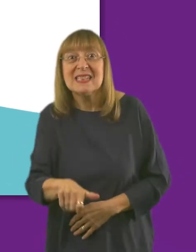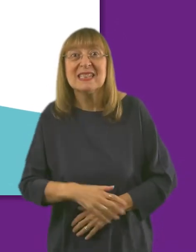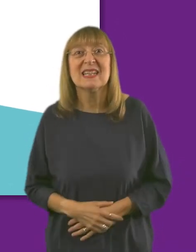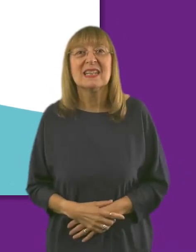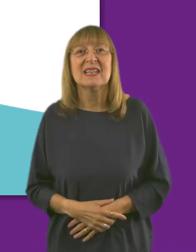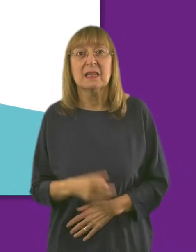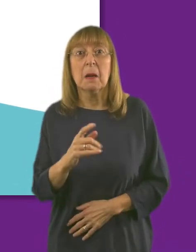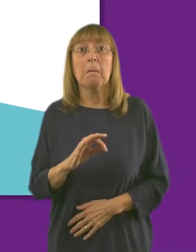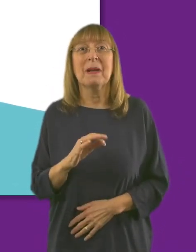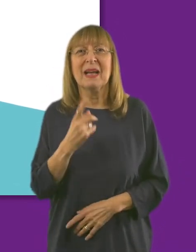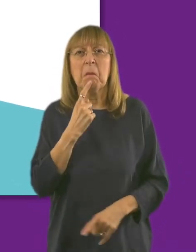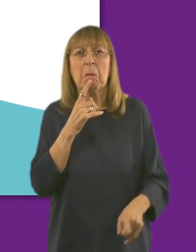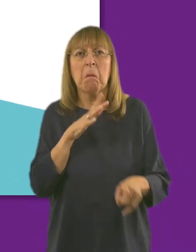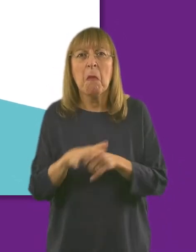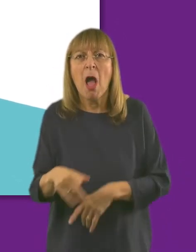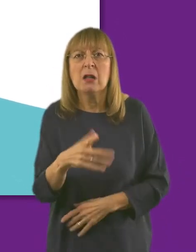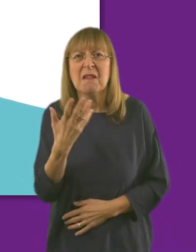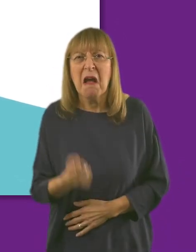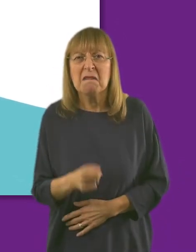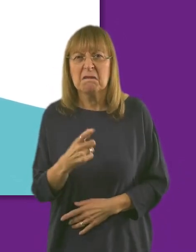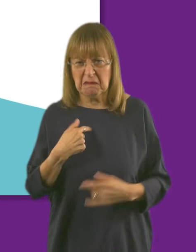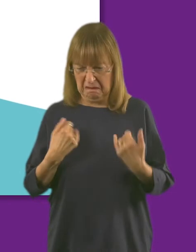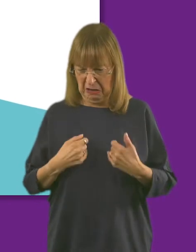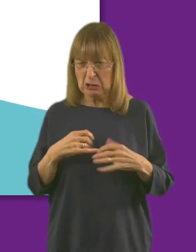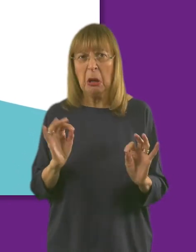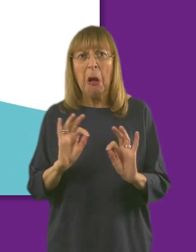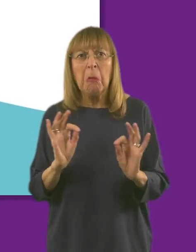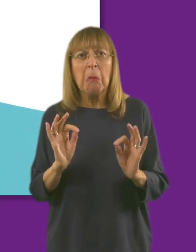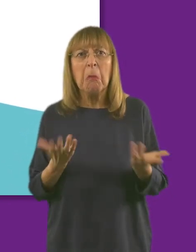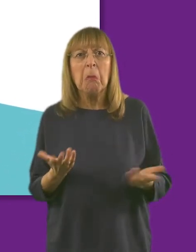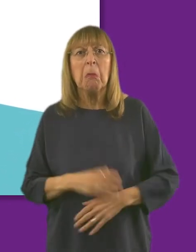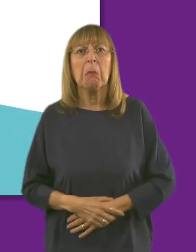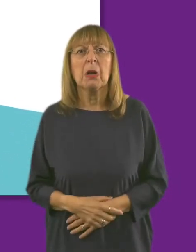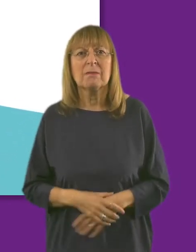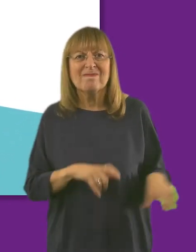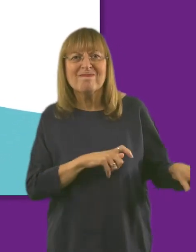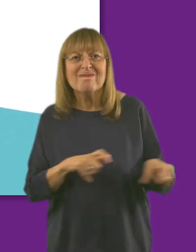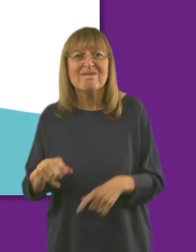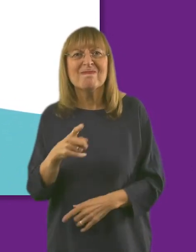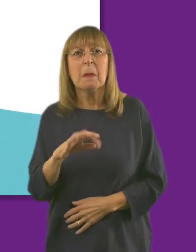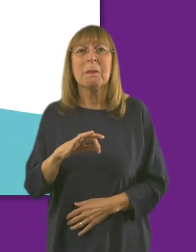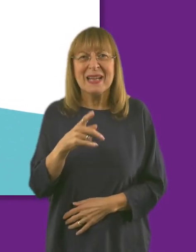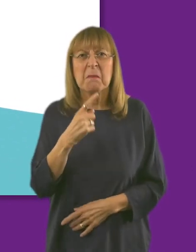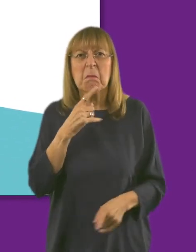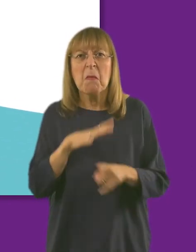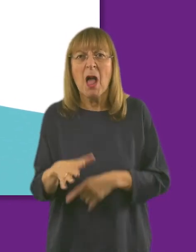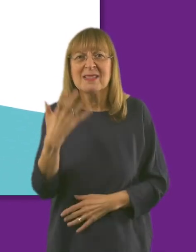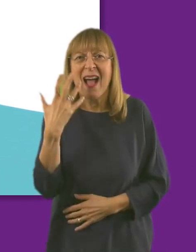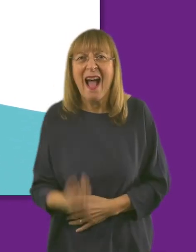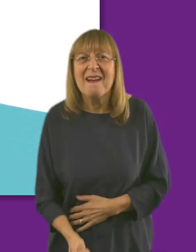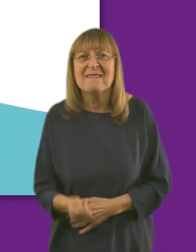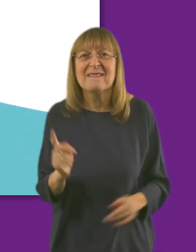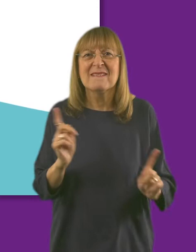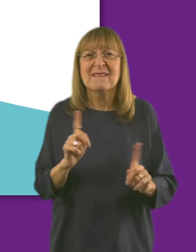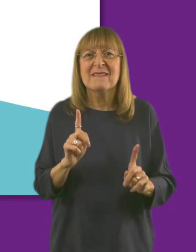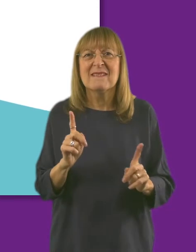blood, have you seen blood in your wee when you don't have an infection? C, continues, is there still blood in your wee